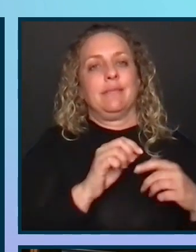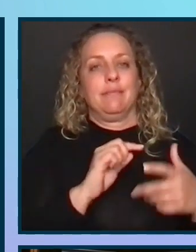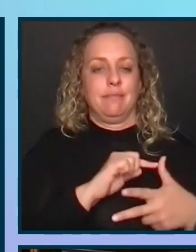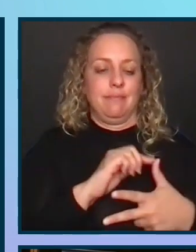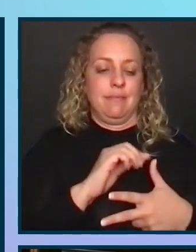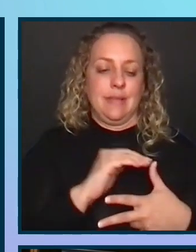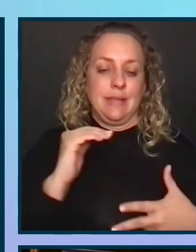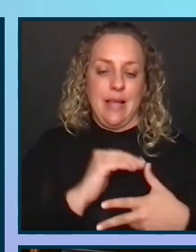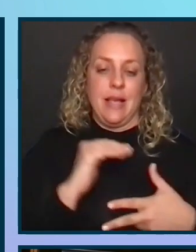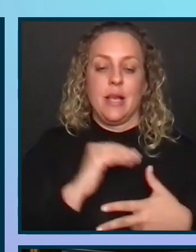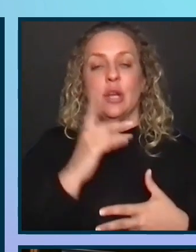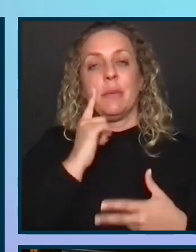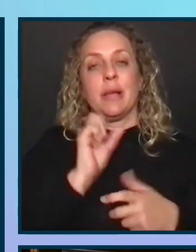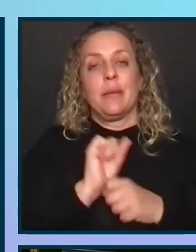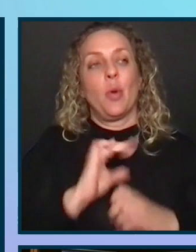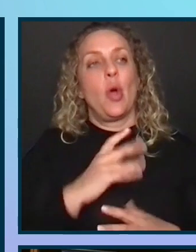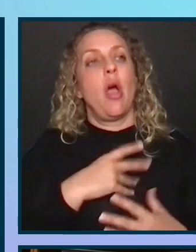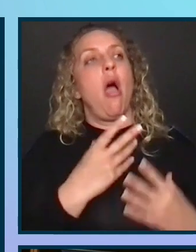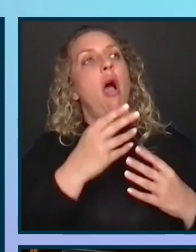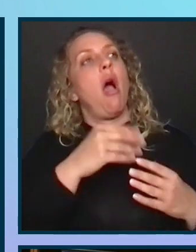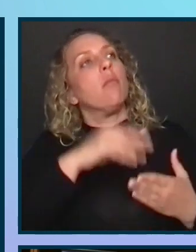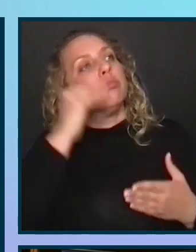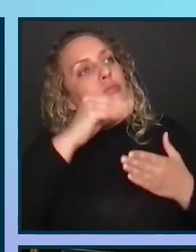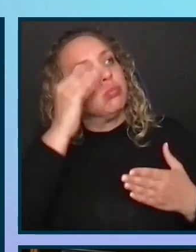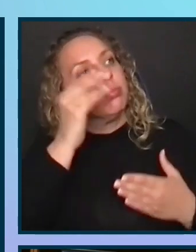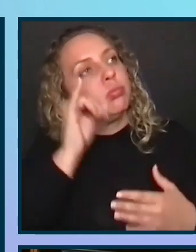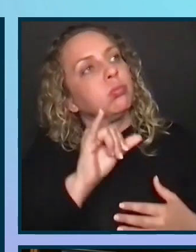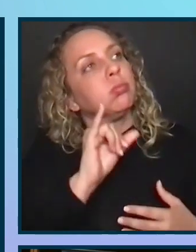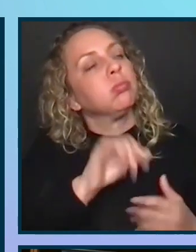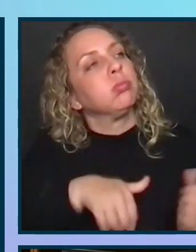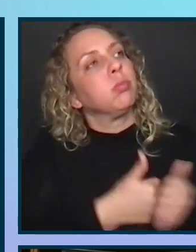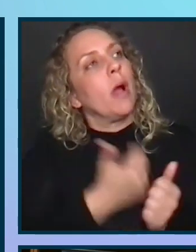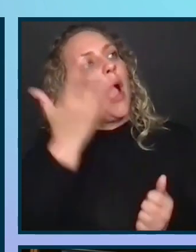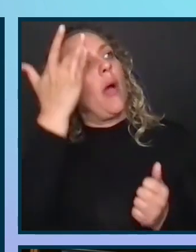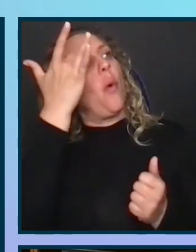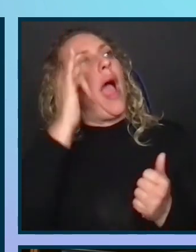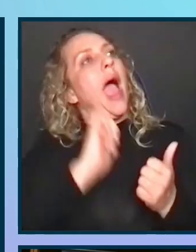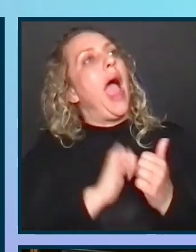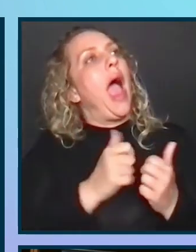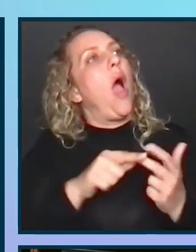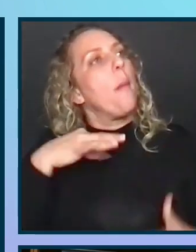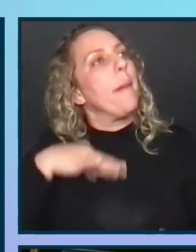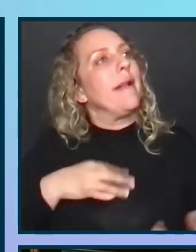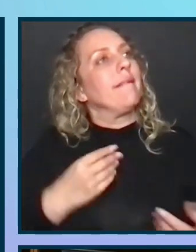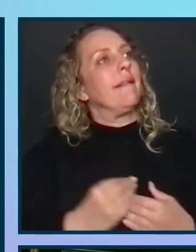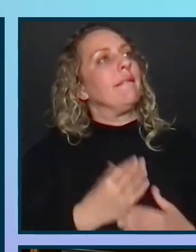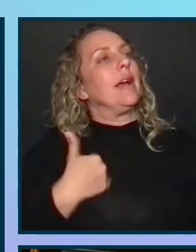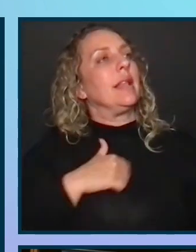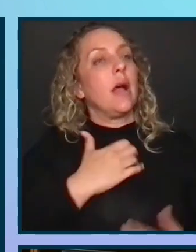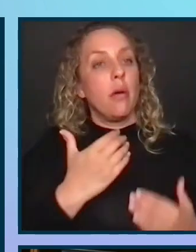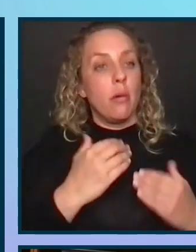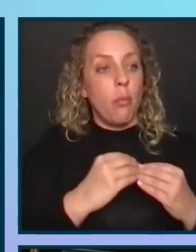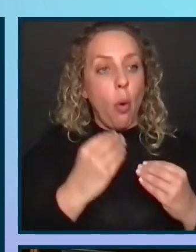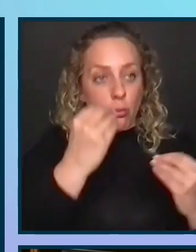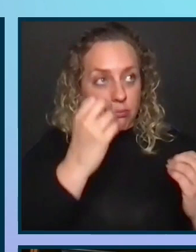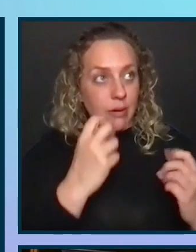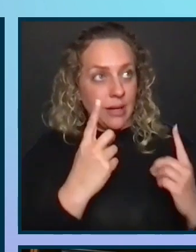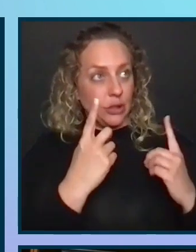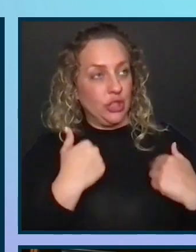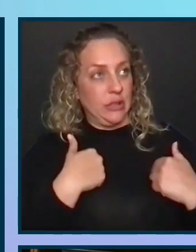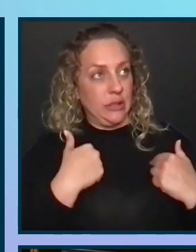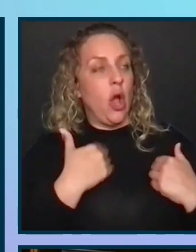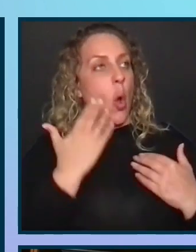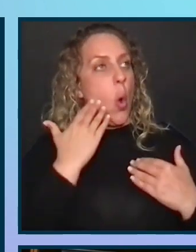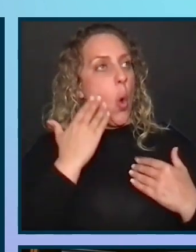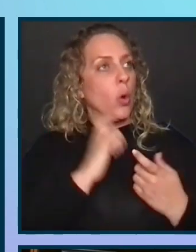employees can become informed about the imminent change, the logic behind it, and how it's going to benefit and affect them. The more they know about the change, the